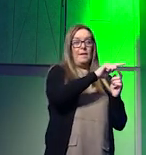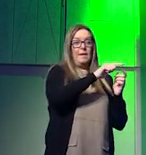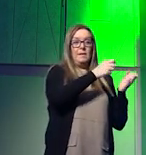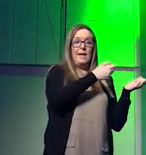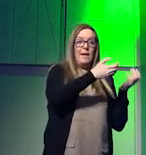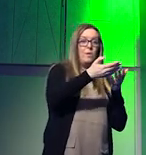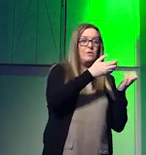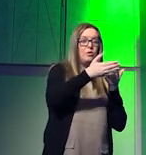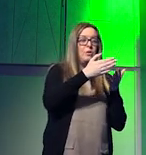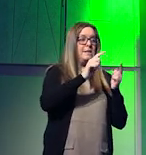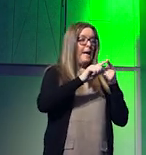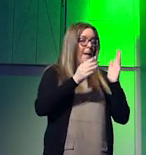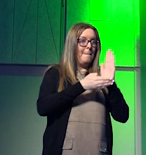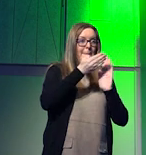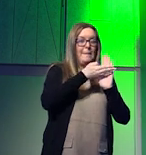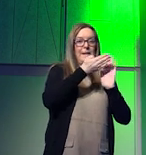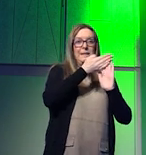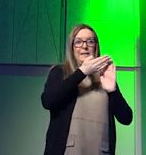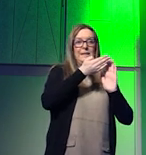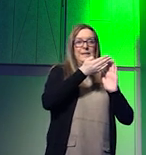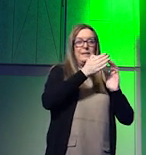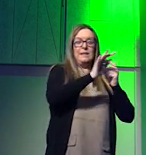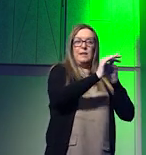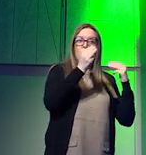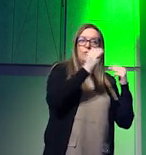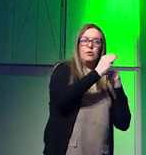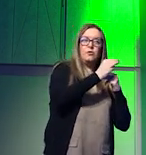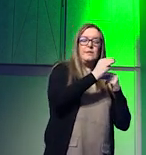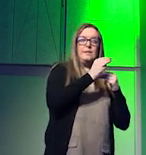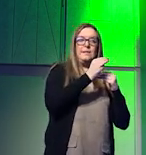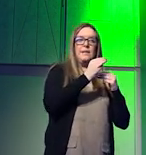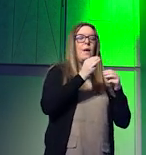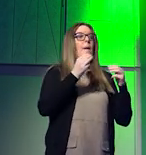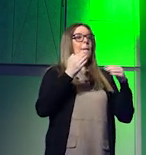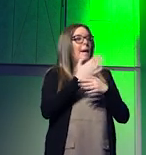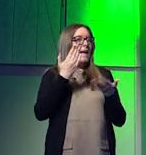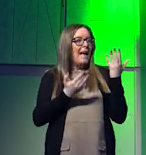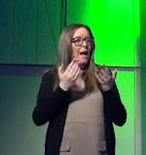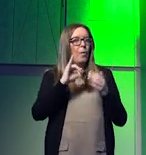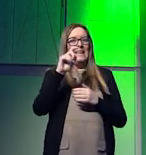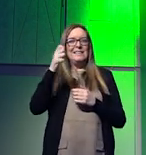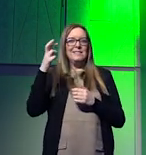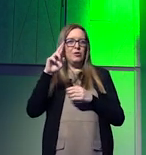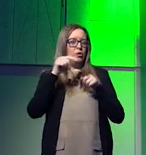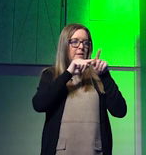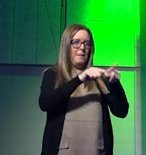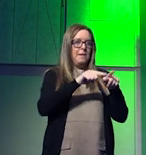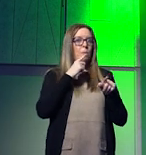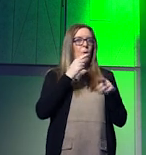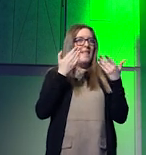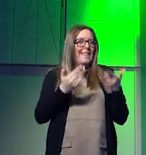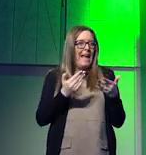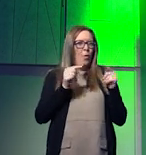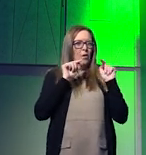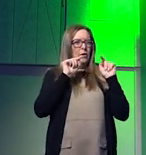builds collective security via interdependencies. Those interdependencies are now coming under greater threat and